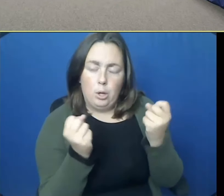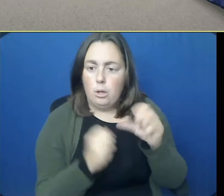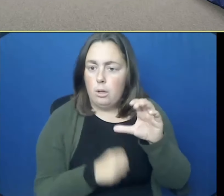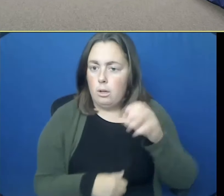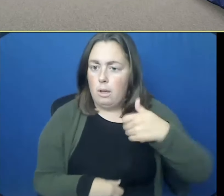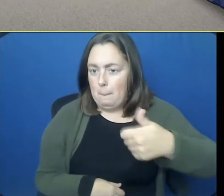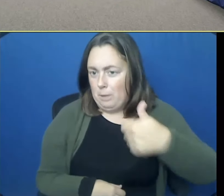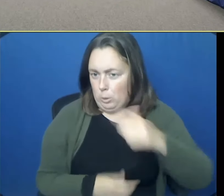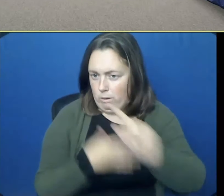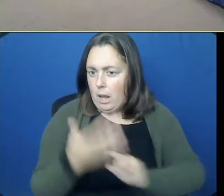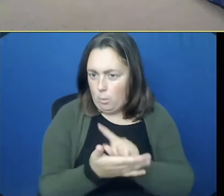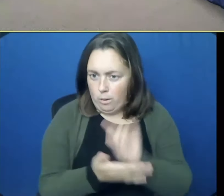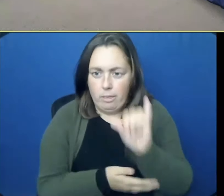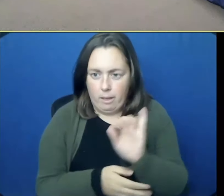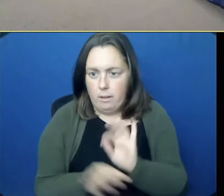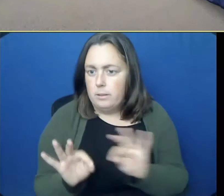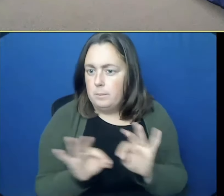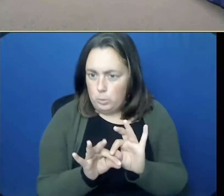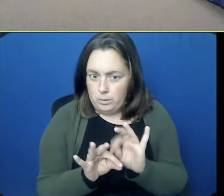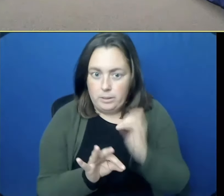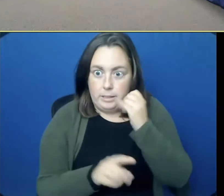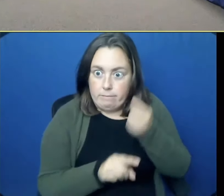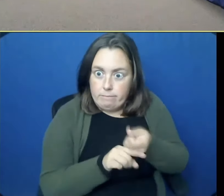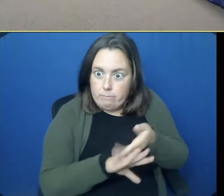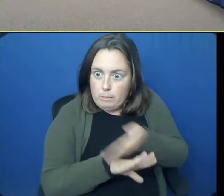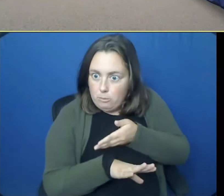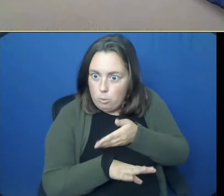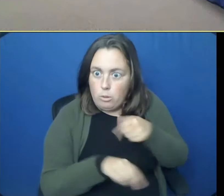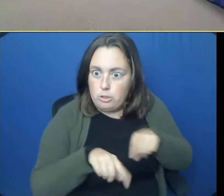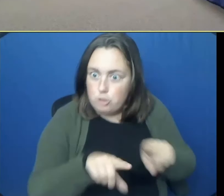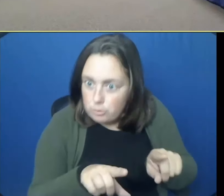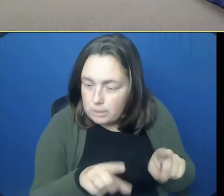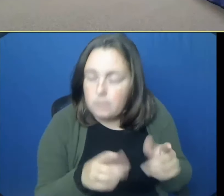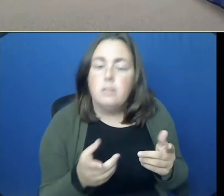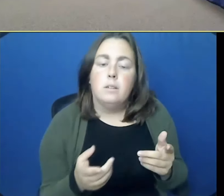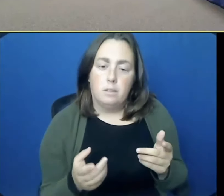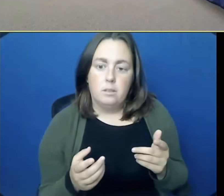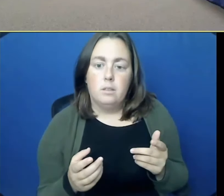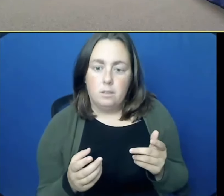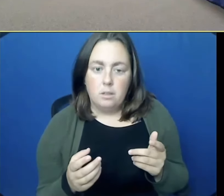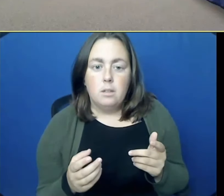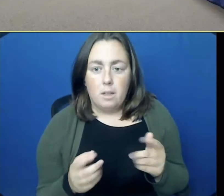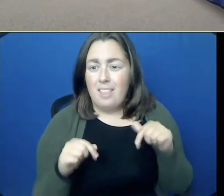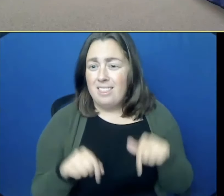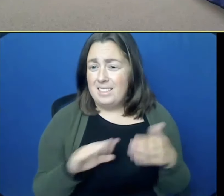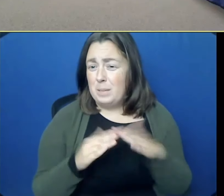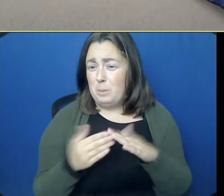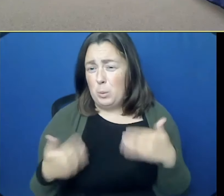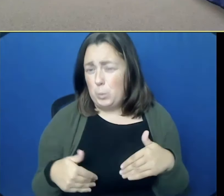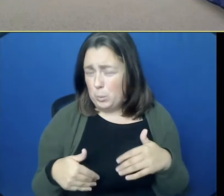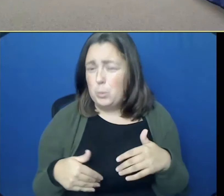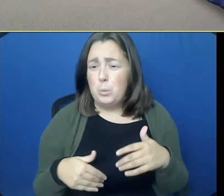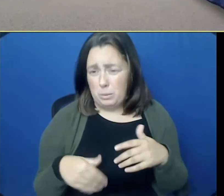but that is not. I mean, we take that into consideration, but, um, you know, because we, we are known as a community that gets a lot of power. Um,